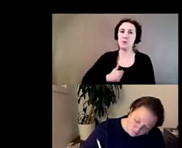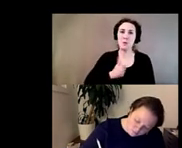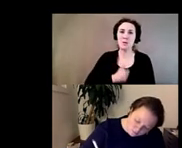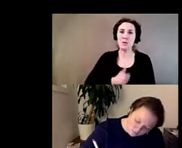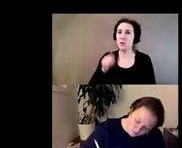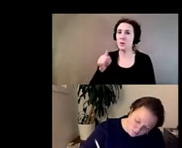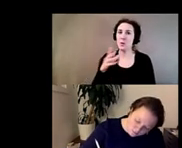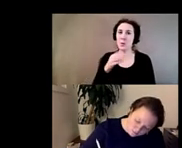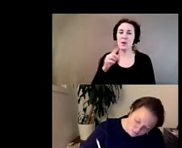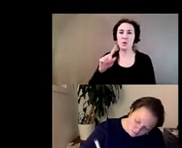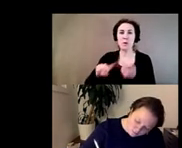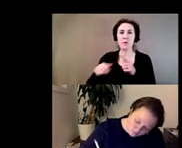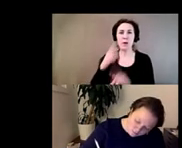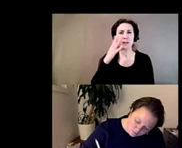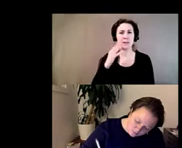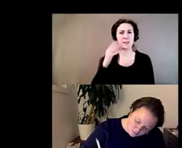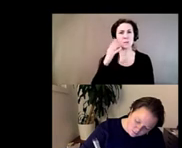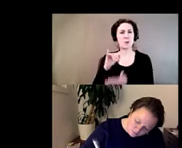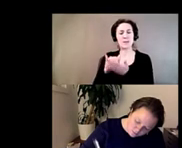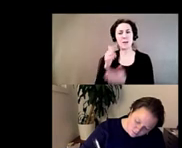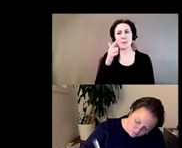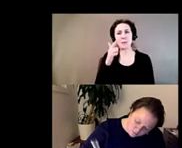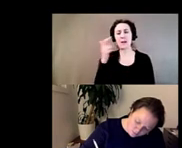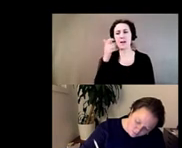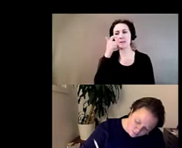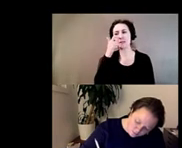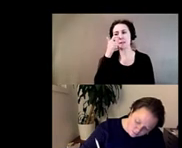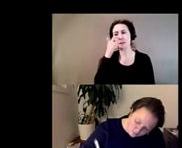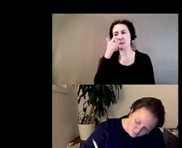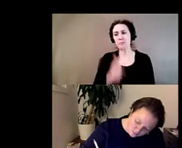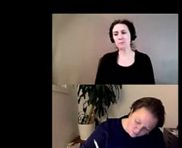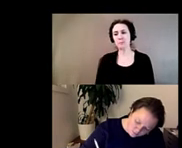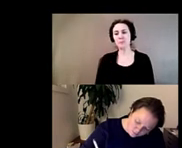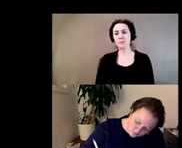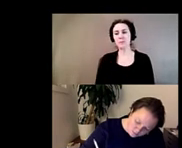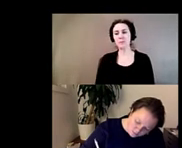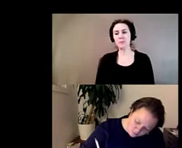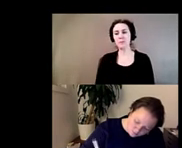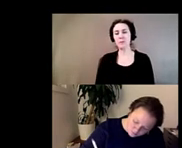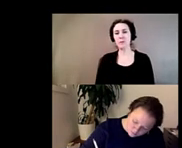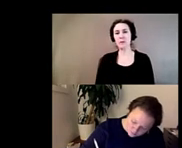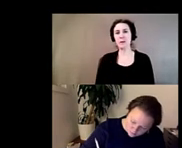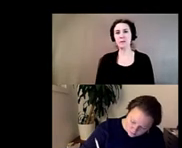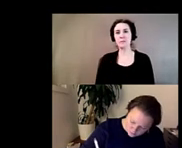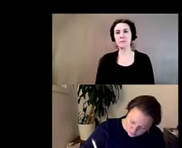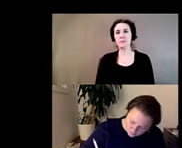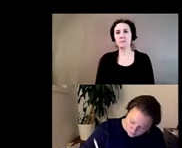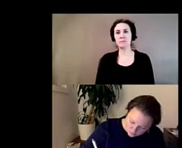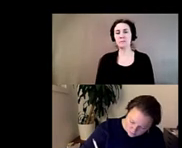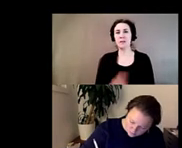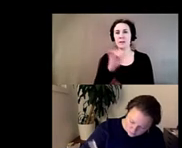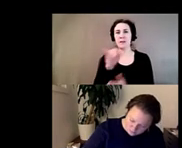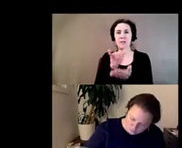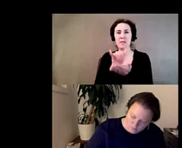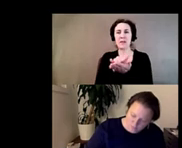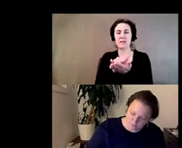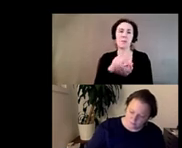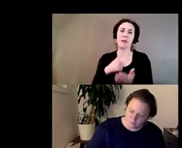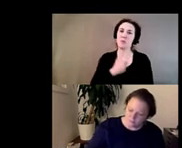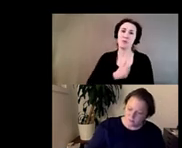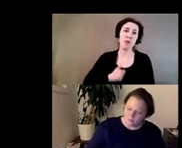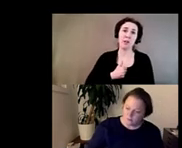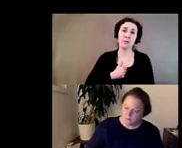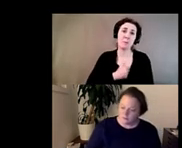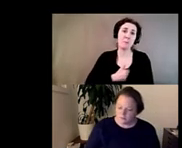and your friend experienced that because um that that that's that was that's really i'm sorry um